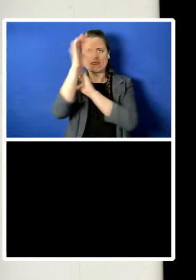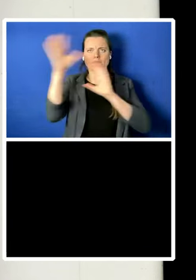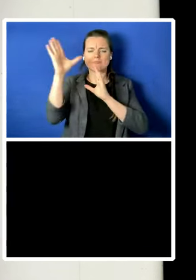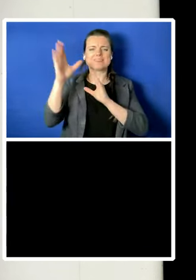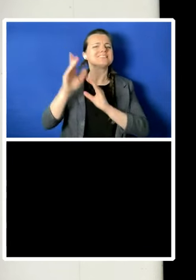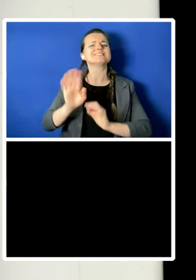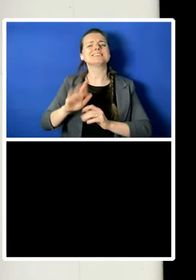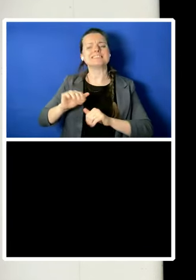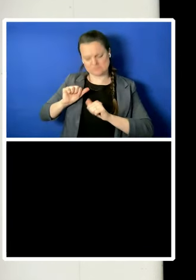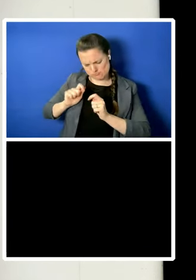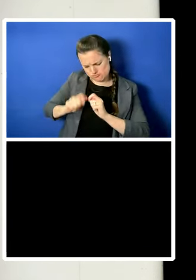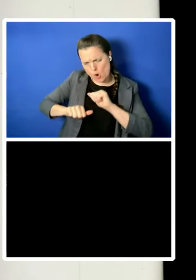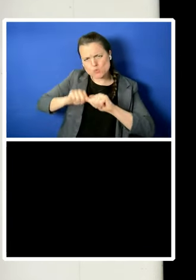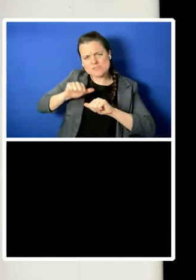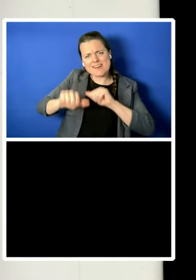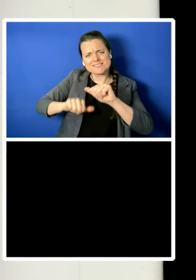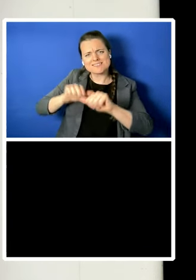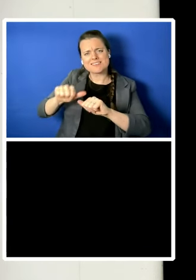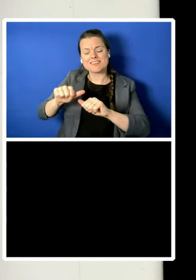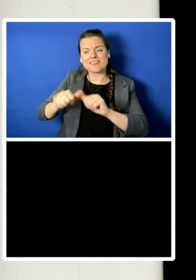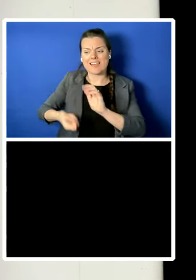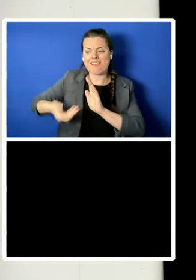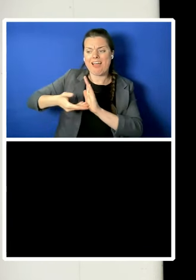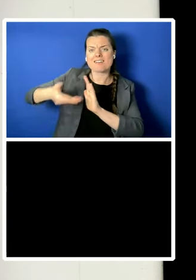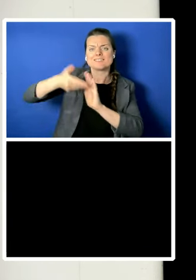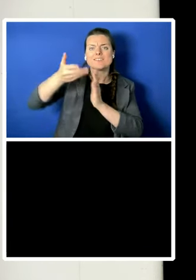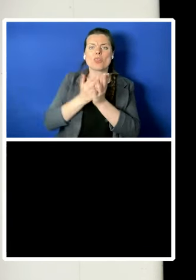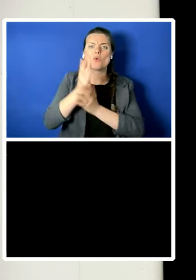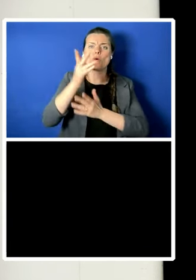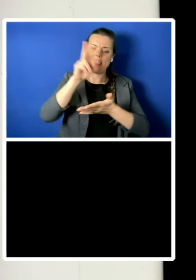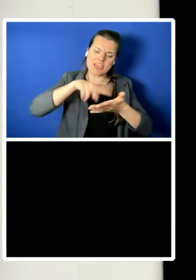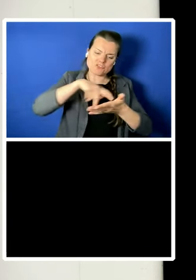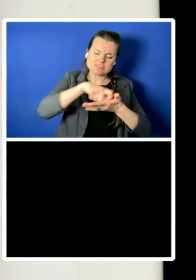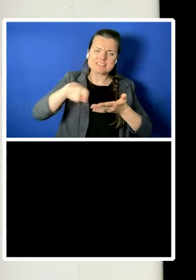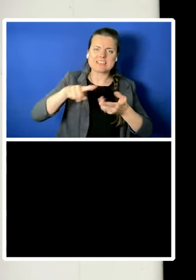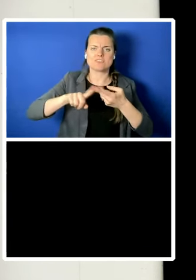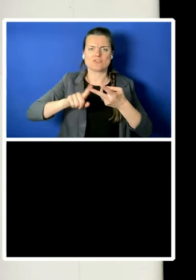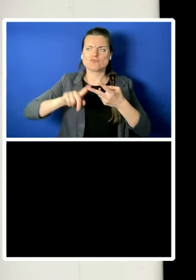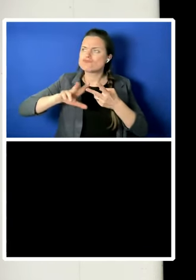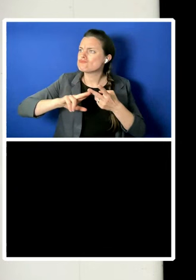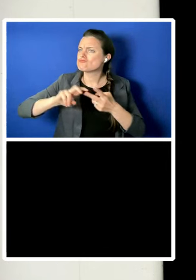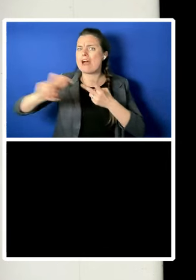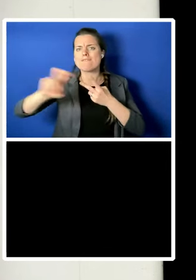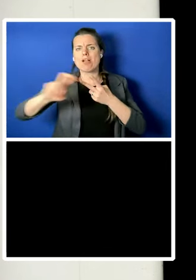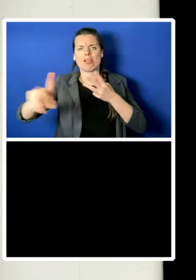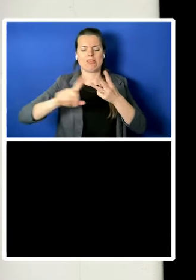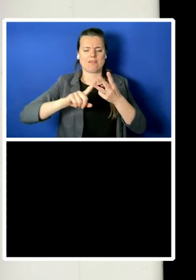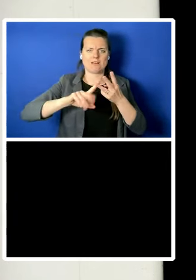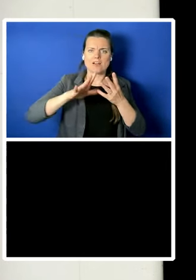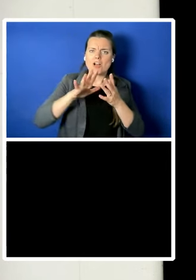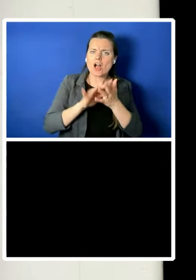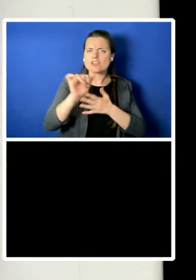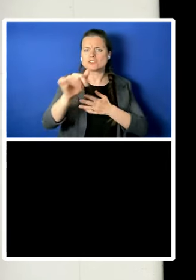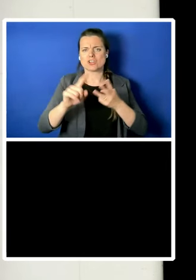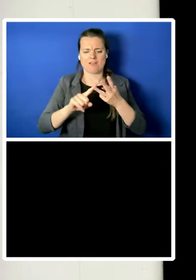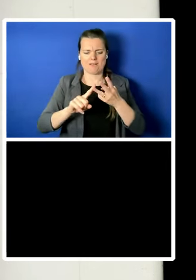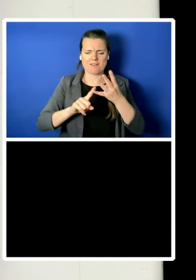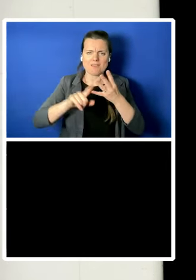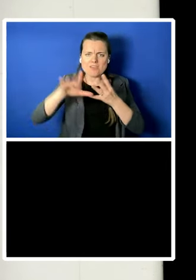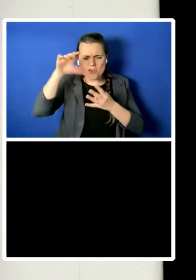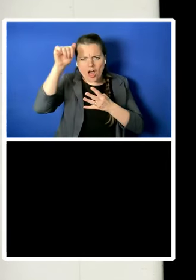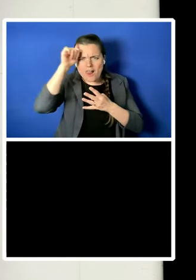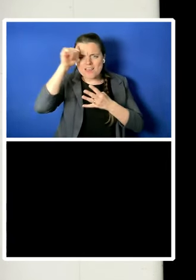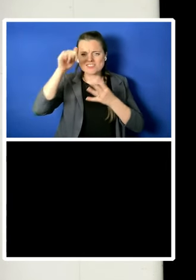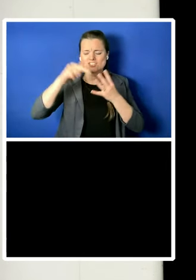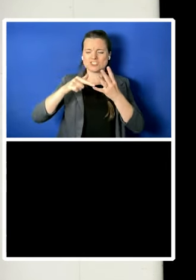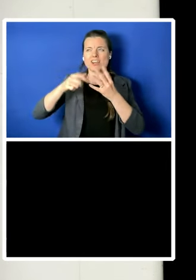literacy, culture, travel and other forms of communication, as well as by knowledge and understanding of our darker